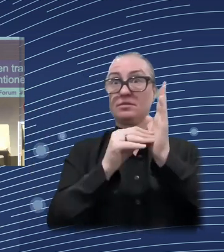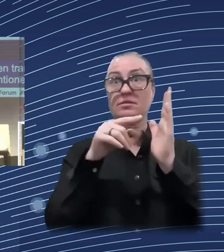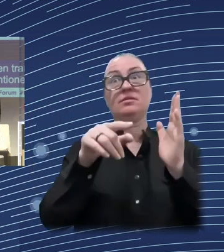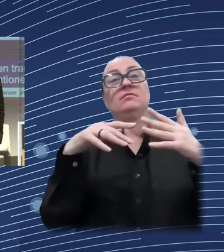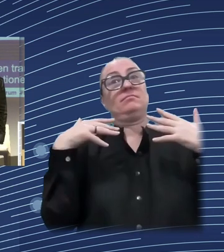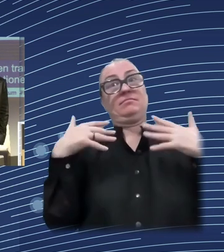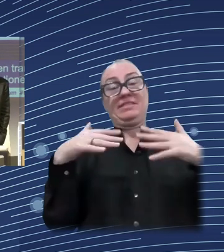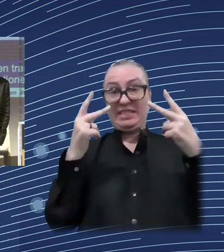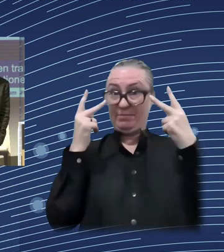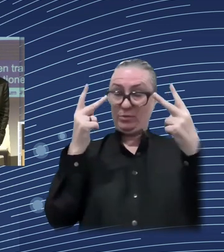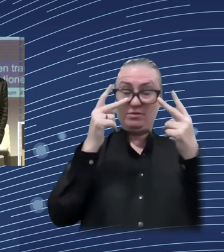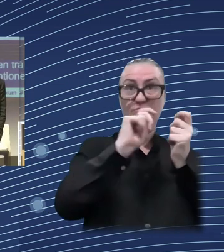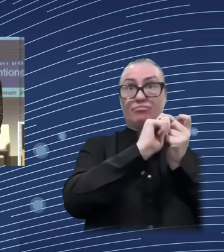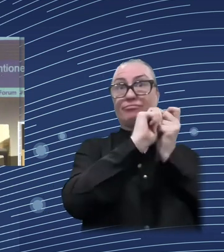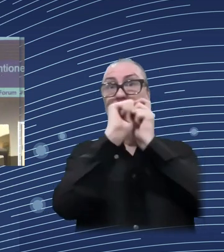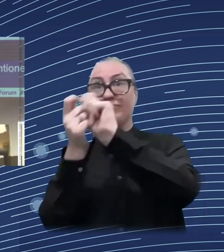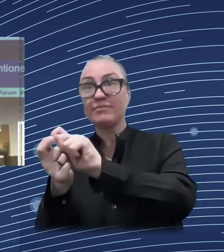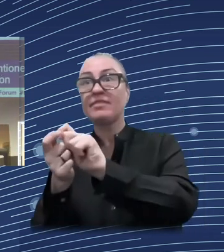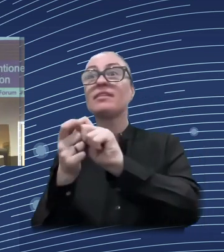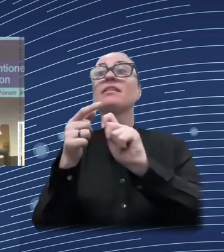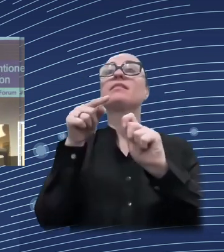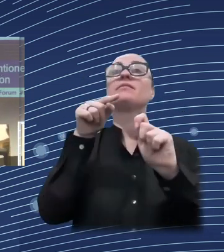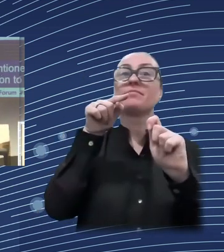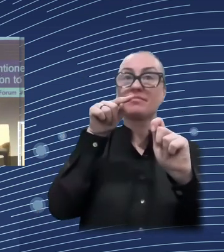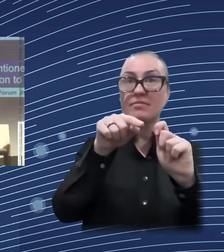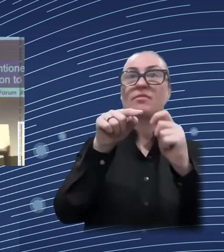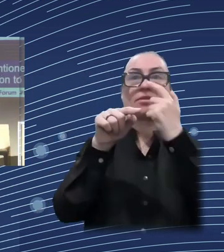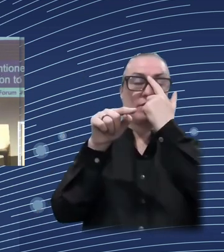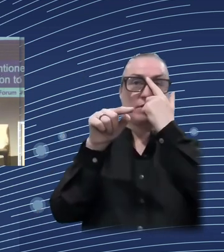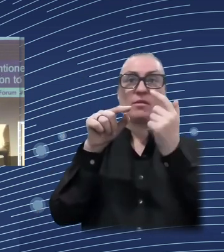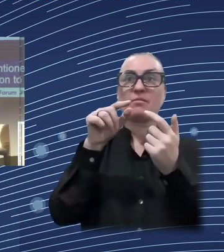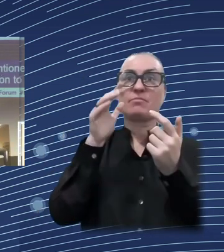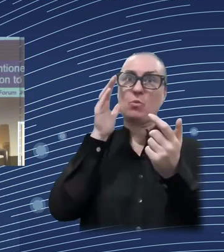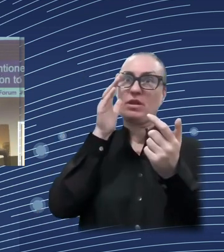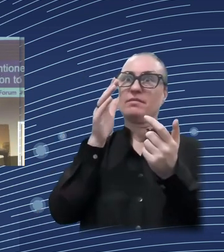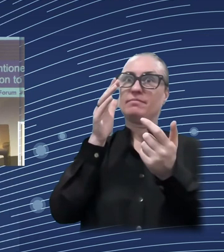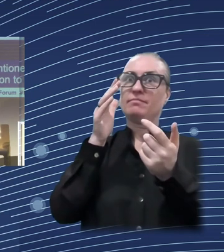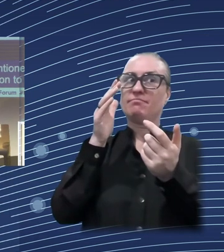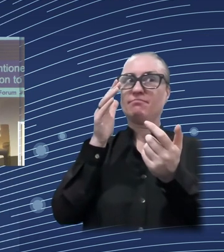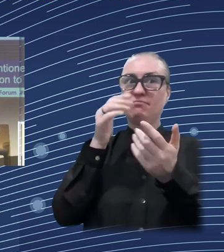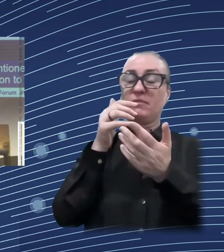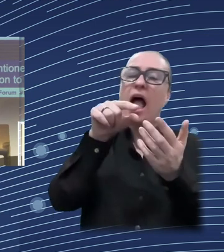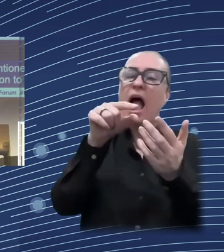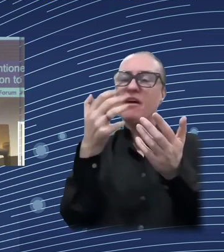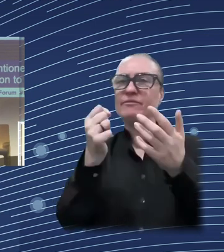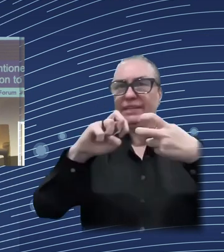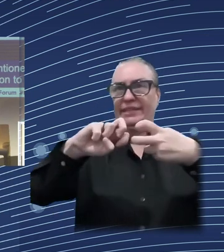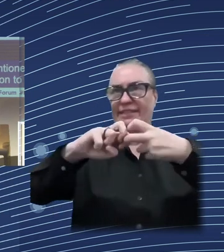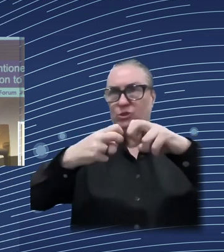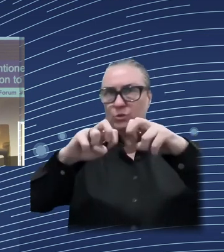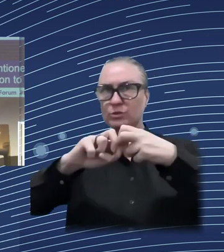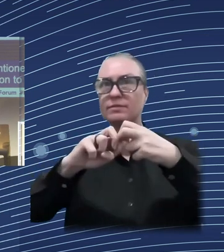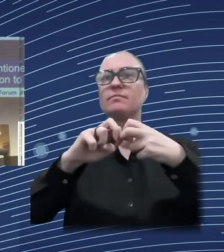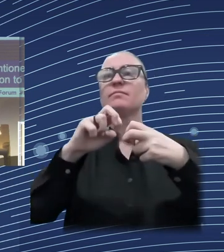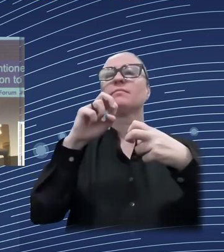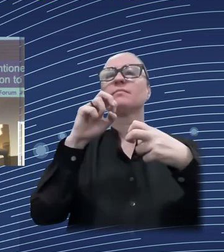digitalization to potentially improve the take-up of social benefits, which is a